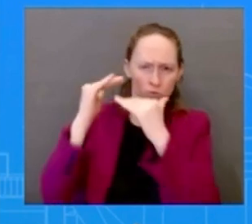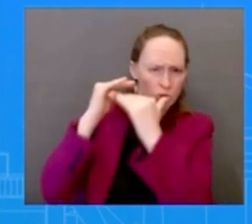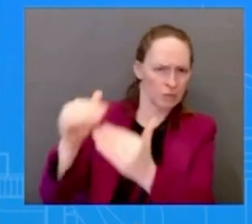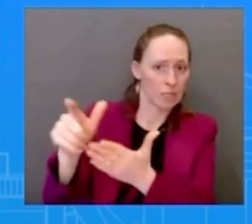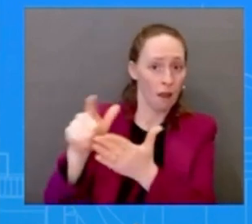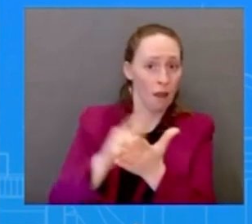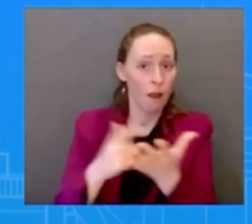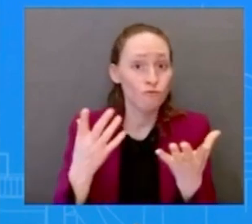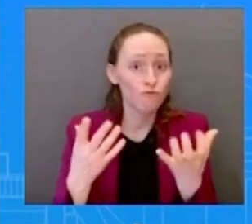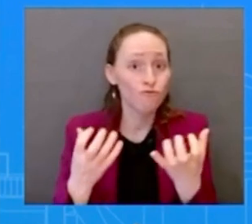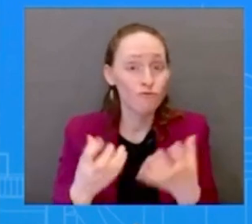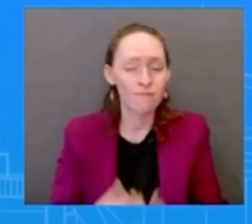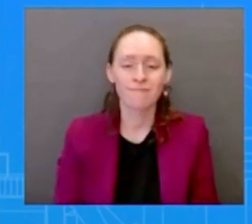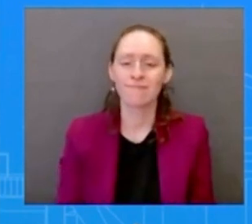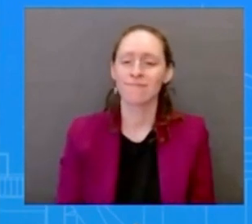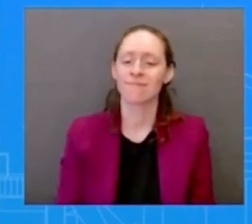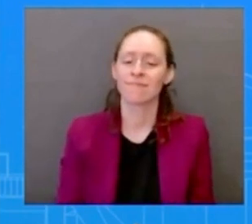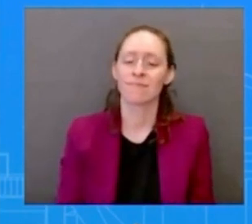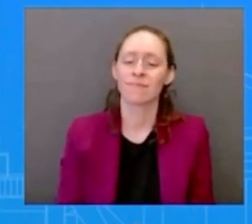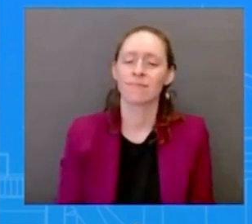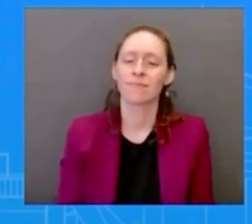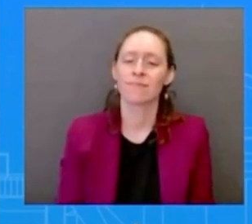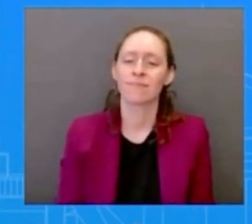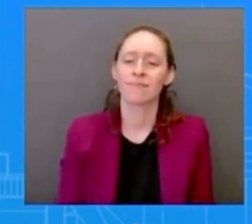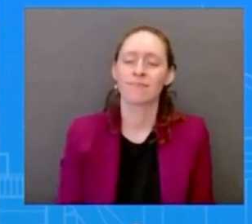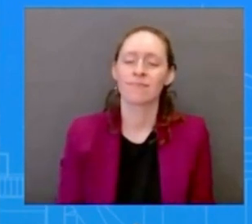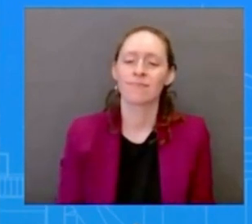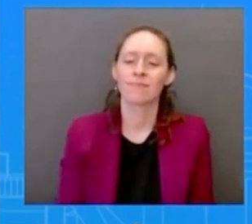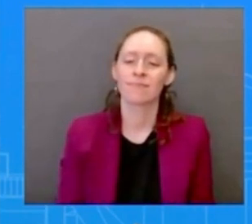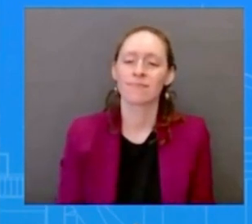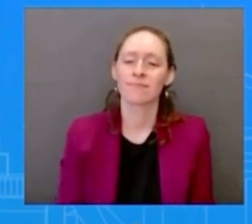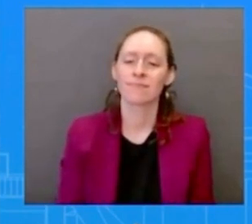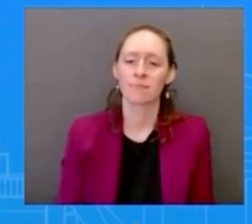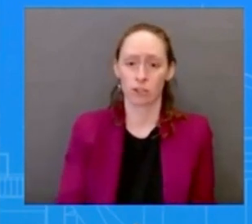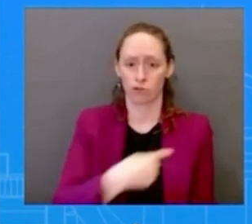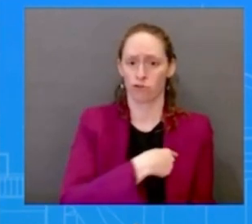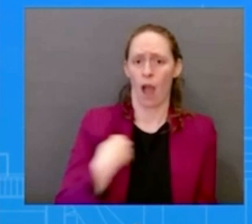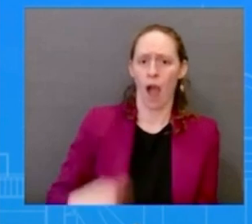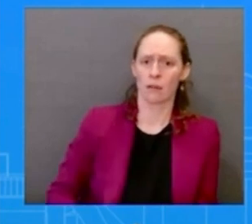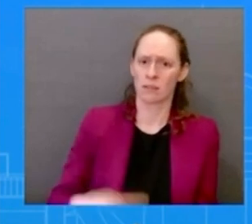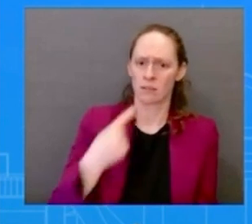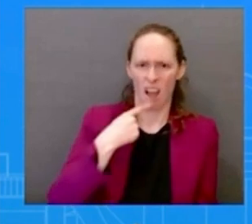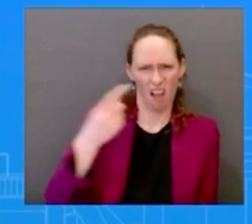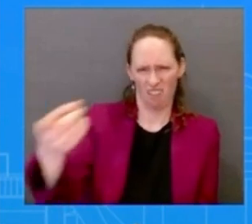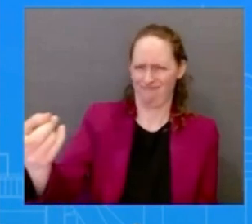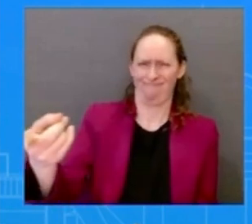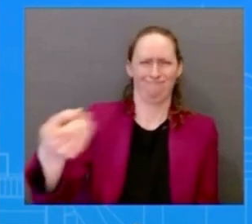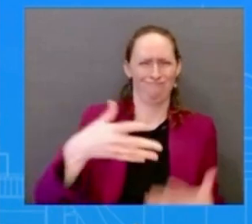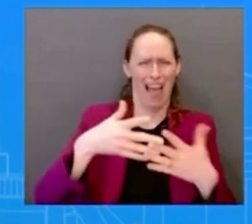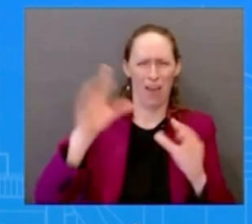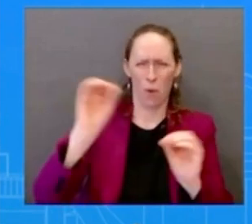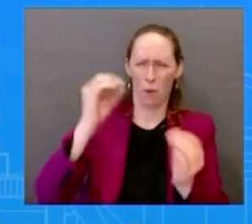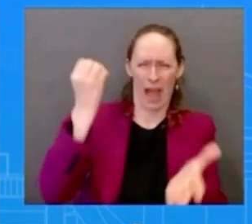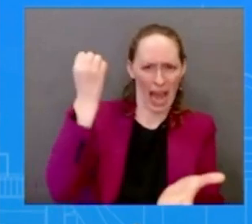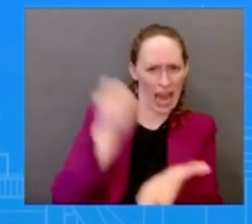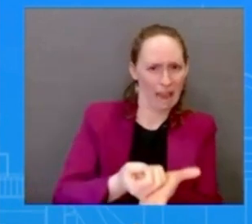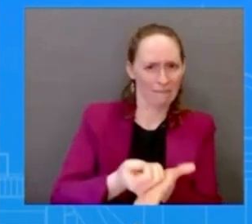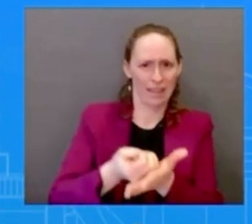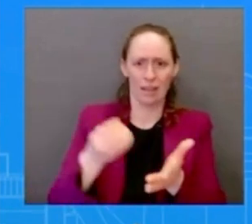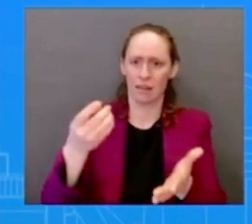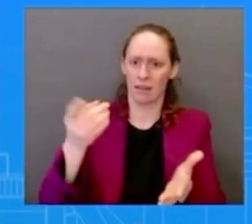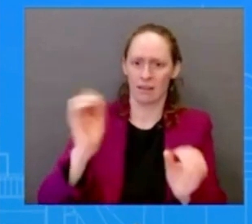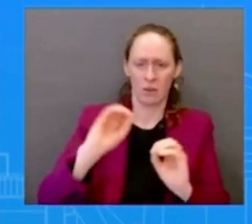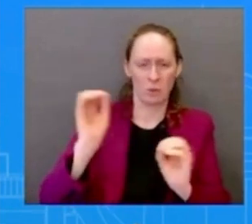know china says that the u.s hasn't presented evidence that this app threatens u.s national security they said that this is simply about suppressing foreign companies